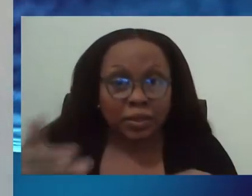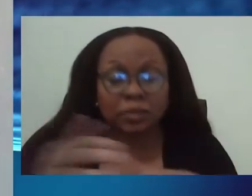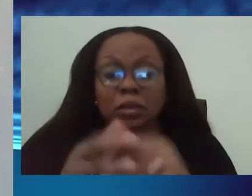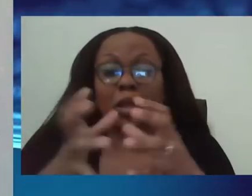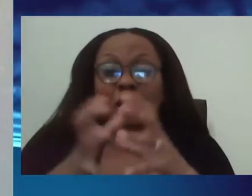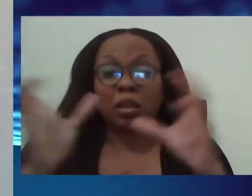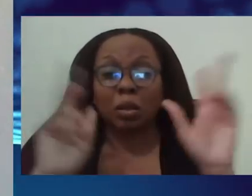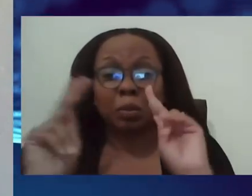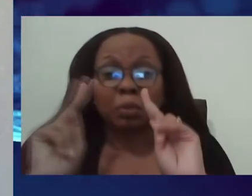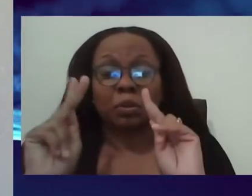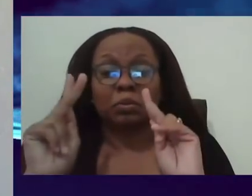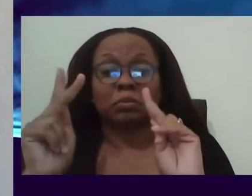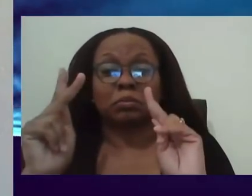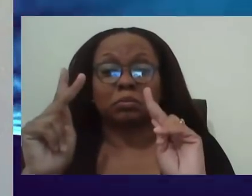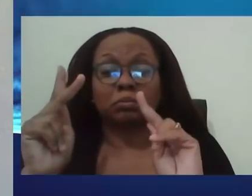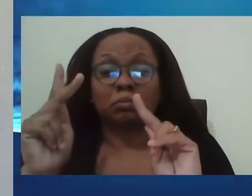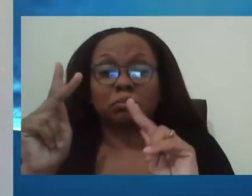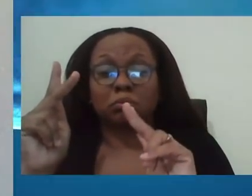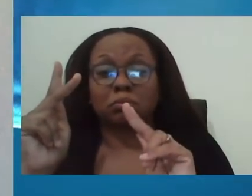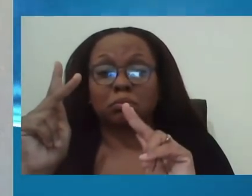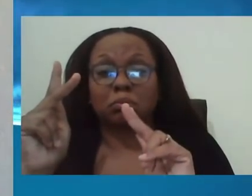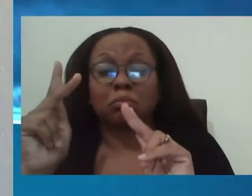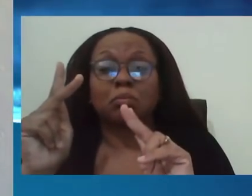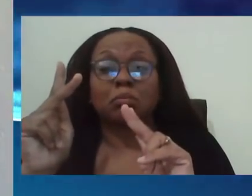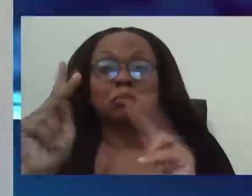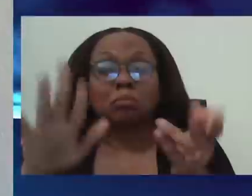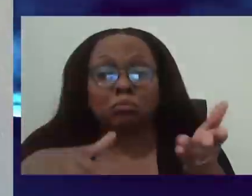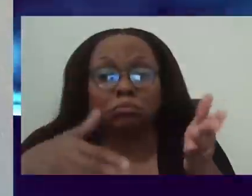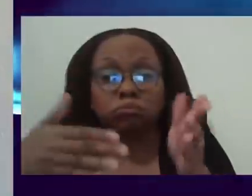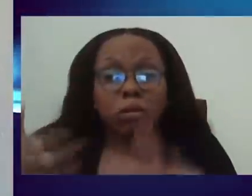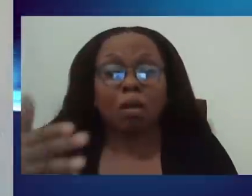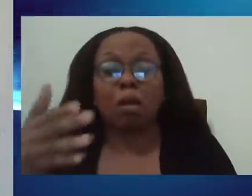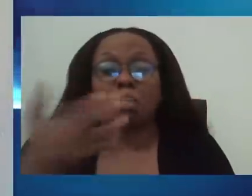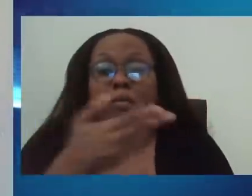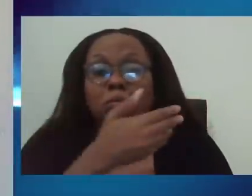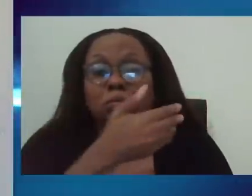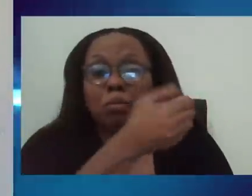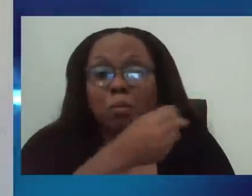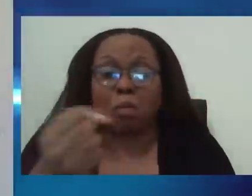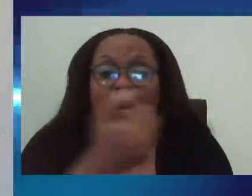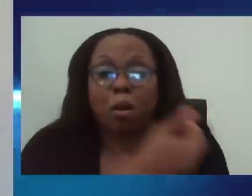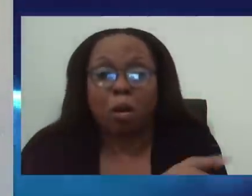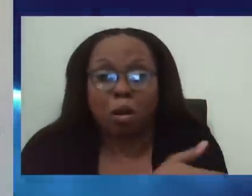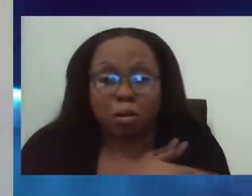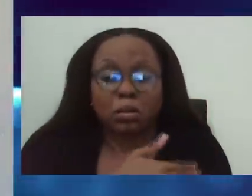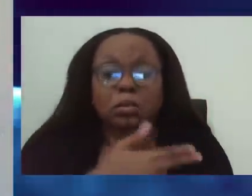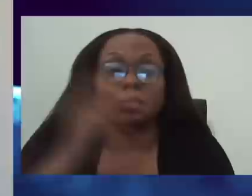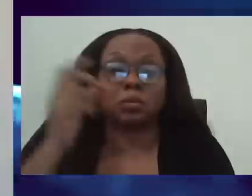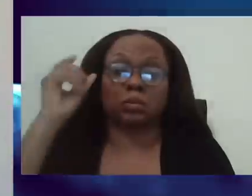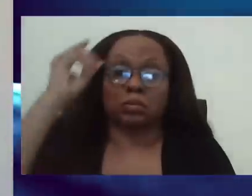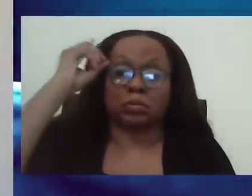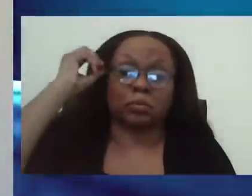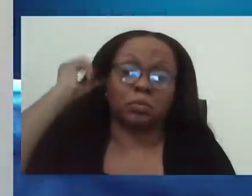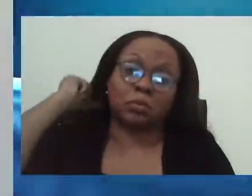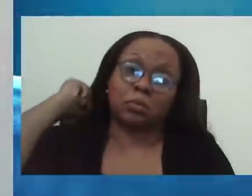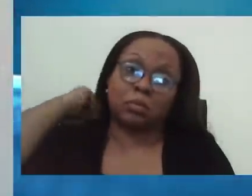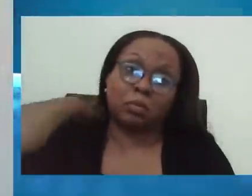you, you would still get an increased lots of your vaccinated, but we won't see that connection with